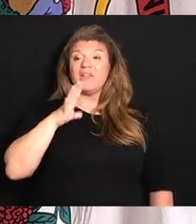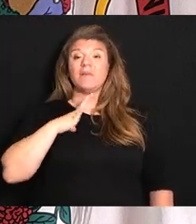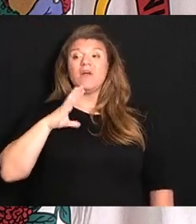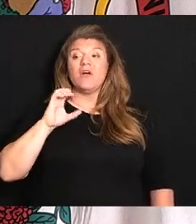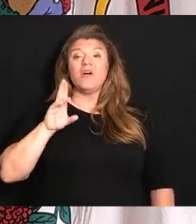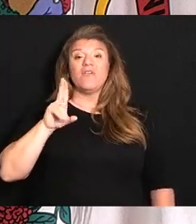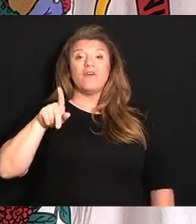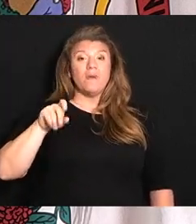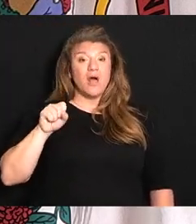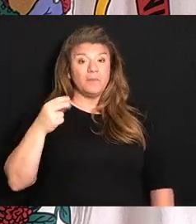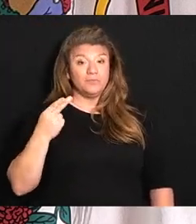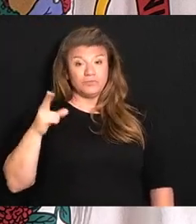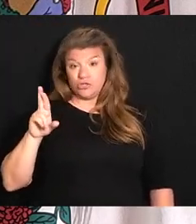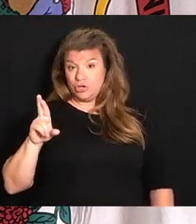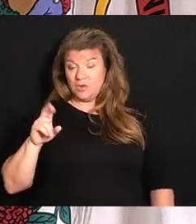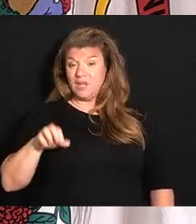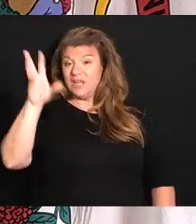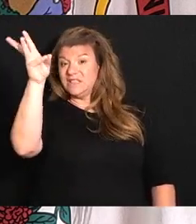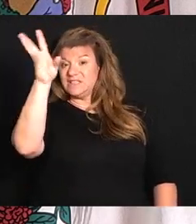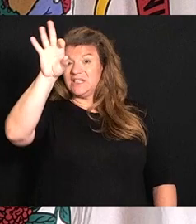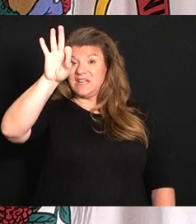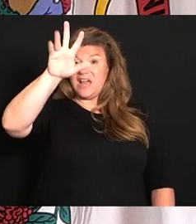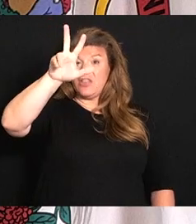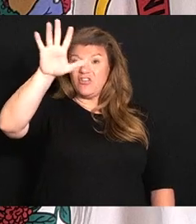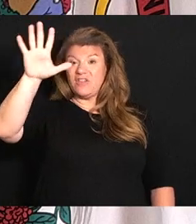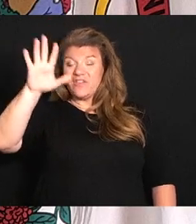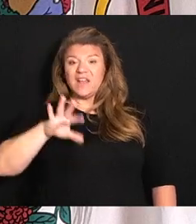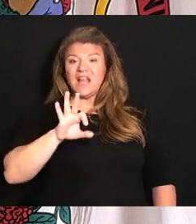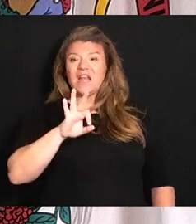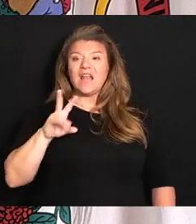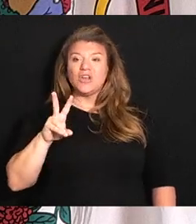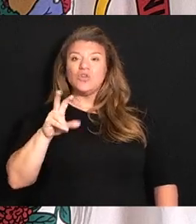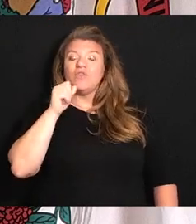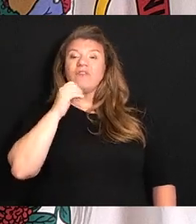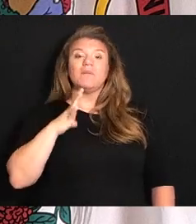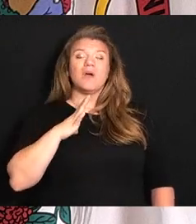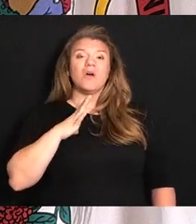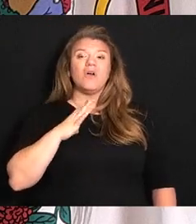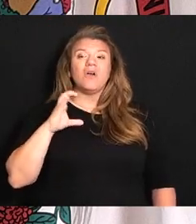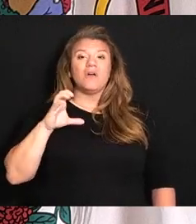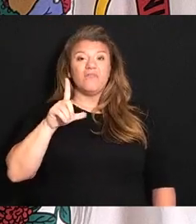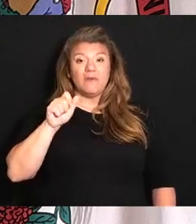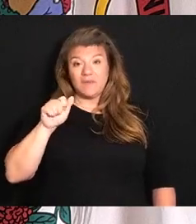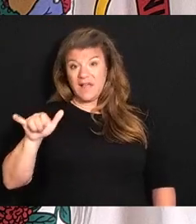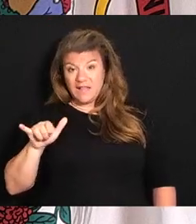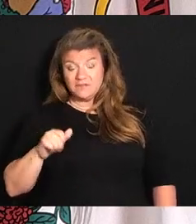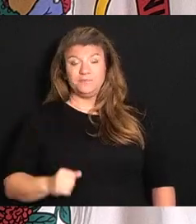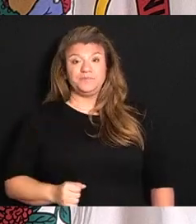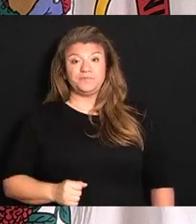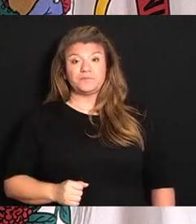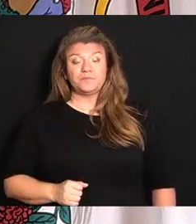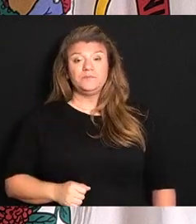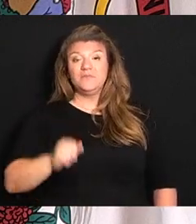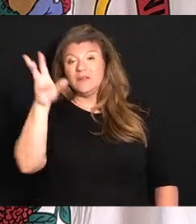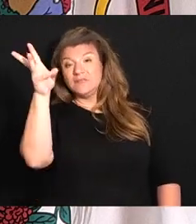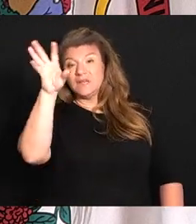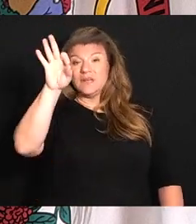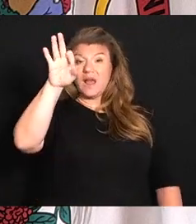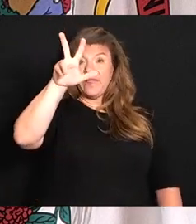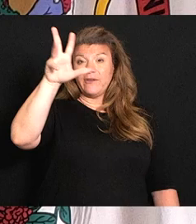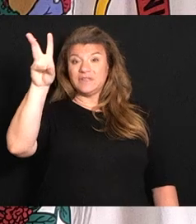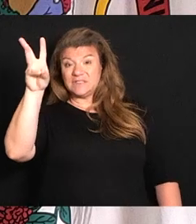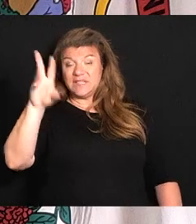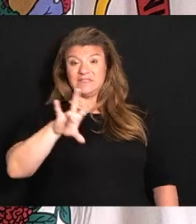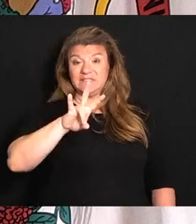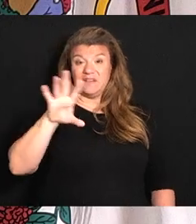from Upshur County. The 6935th death of a 92-year-old female from Clay County. The 6936th